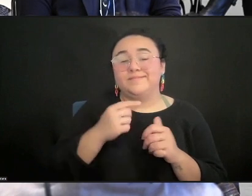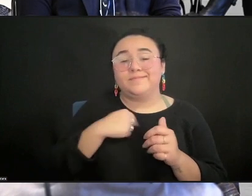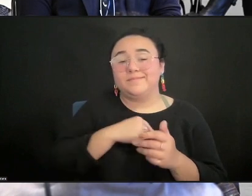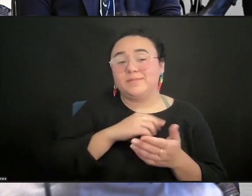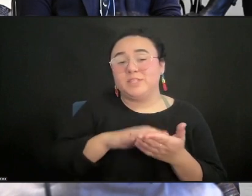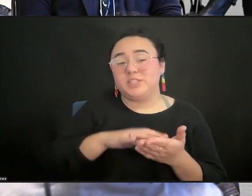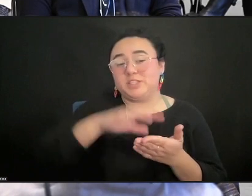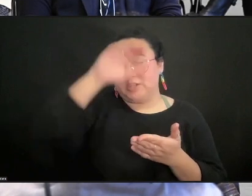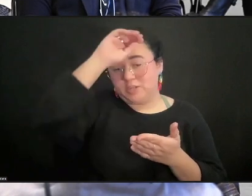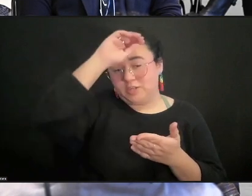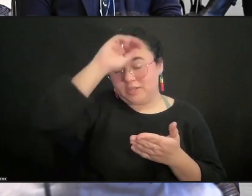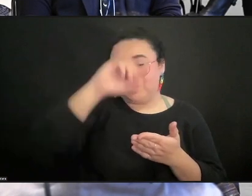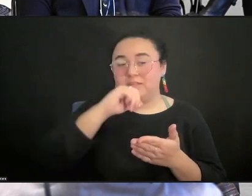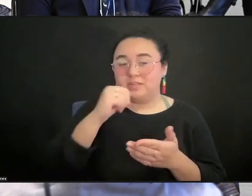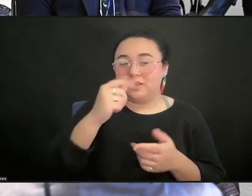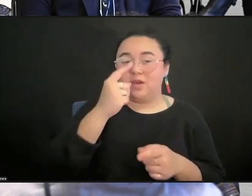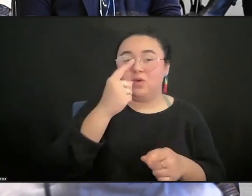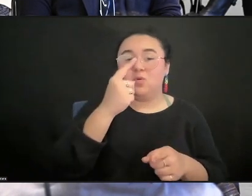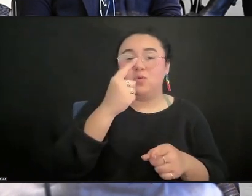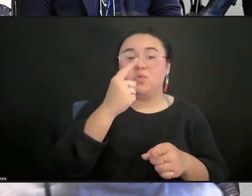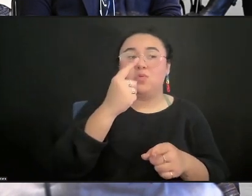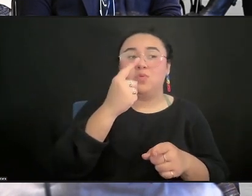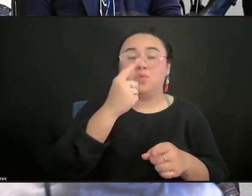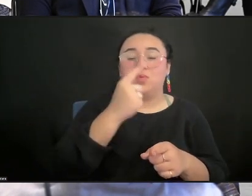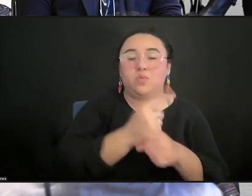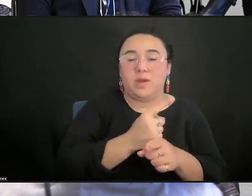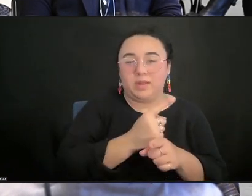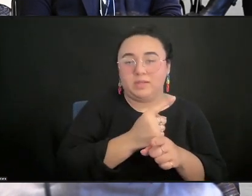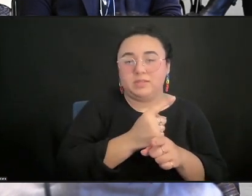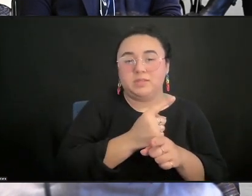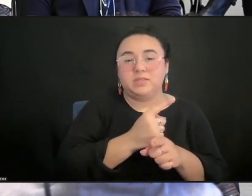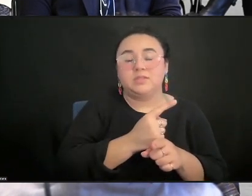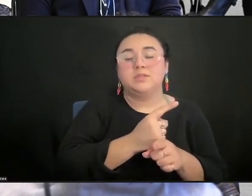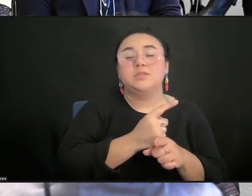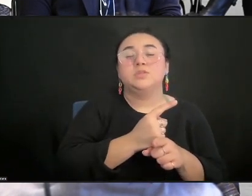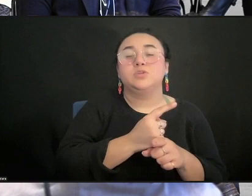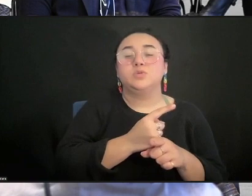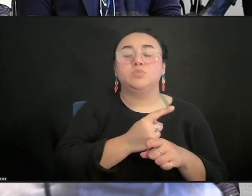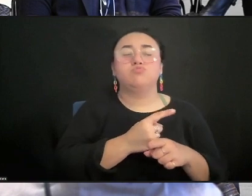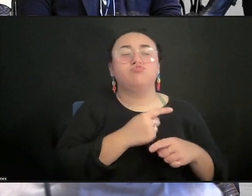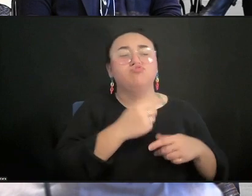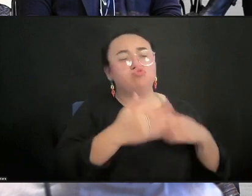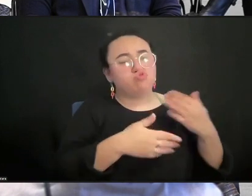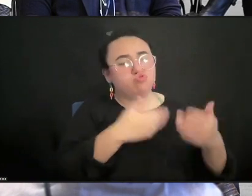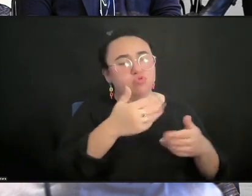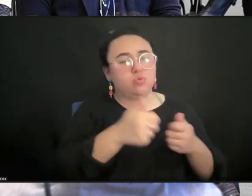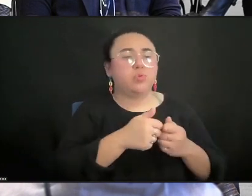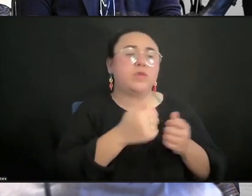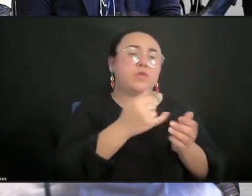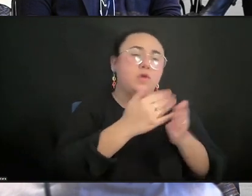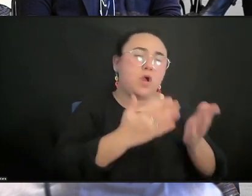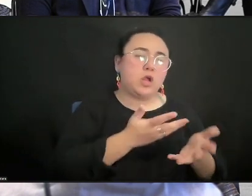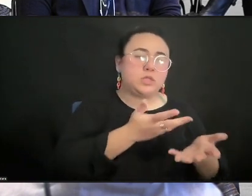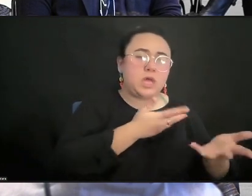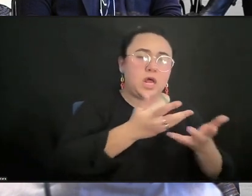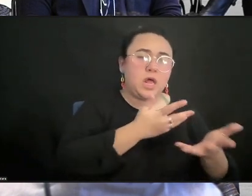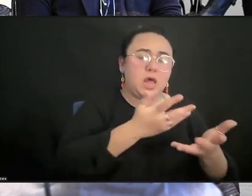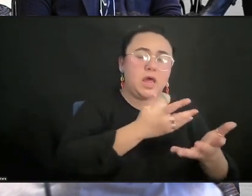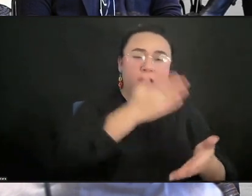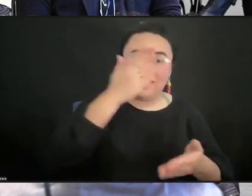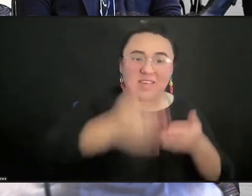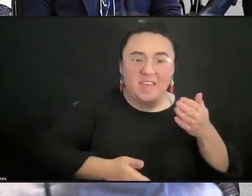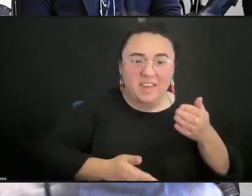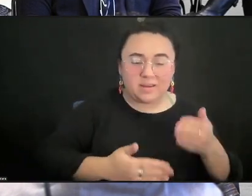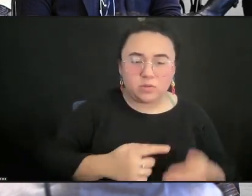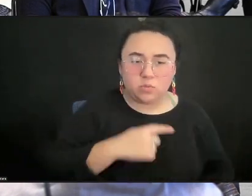at the tail end of the transaction, which is the artist. And right now, right, the artists are bearing 85% of the risk.